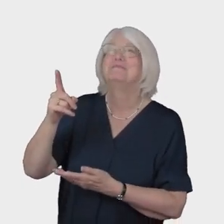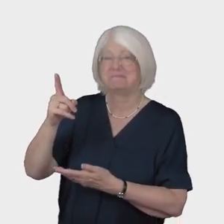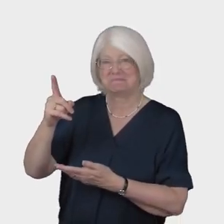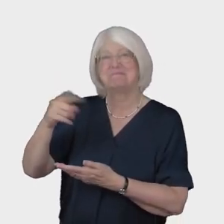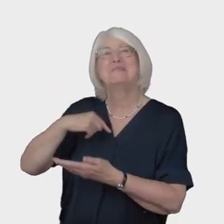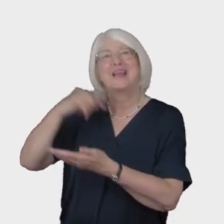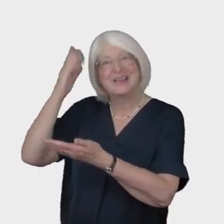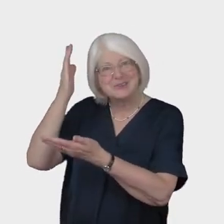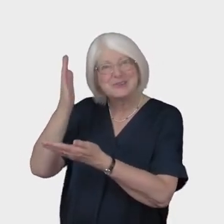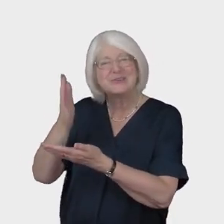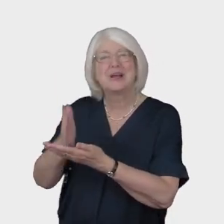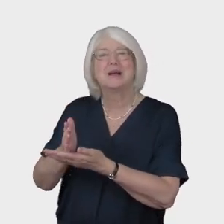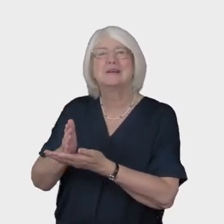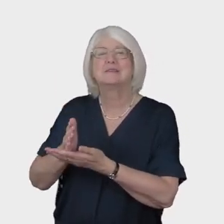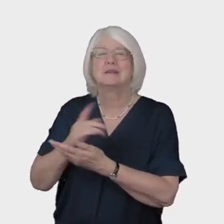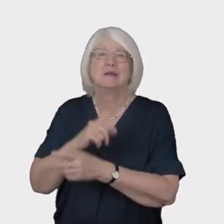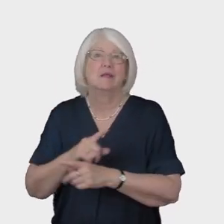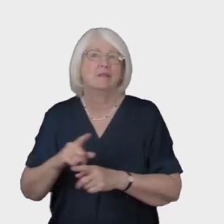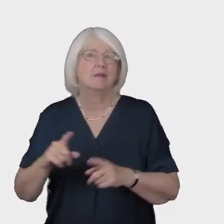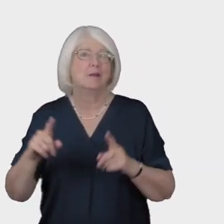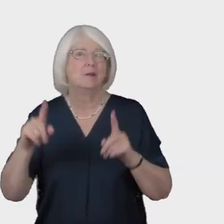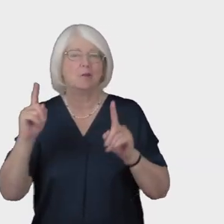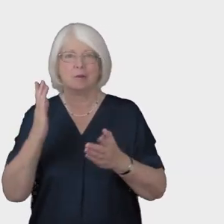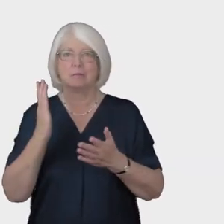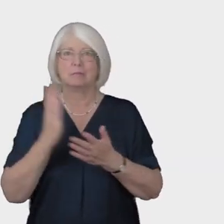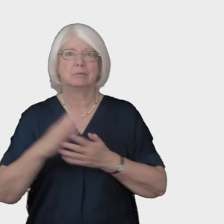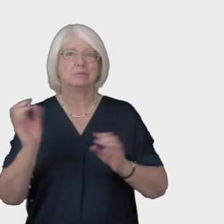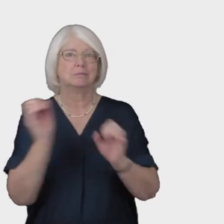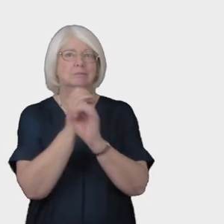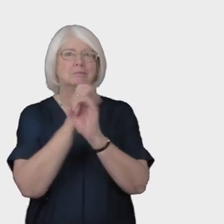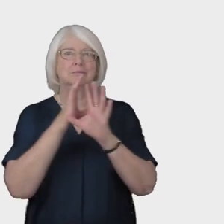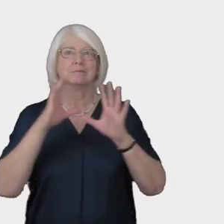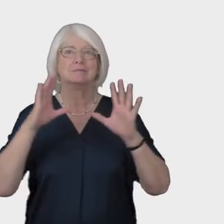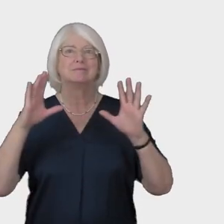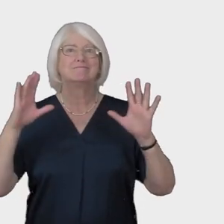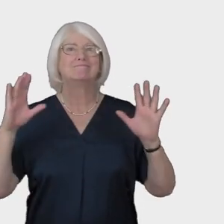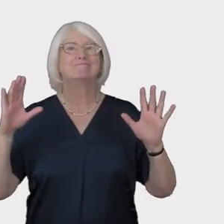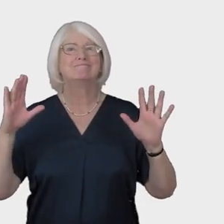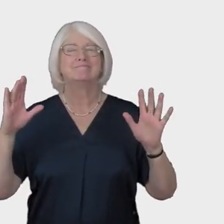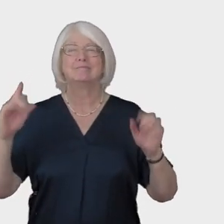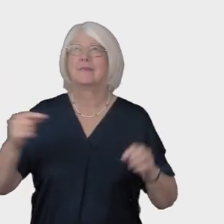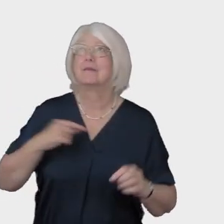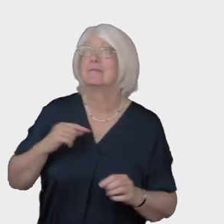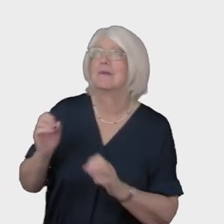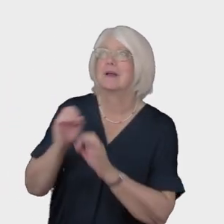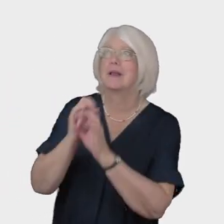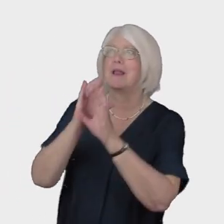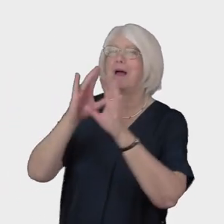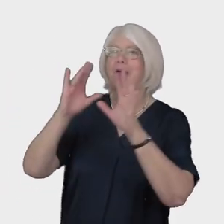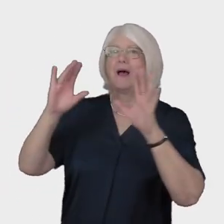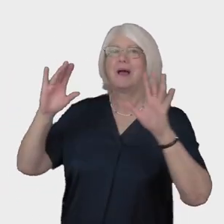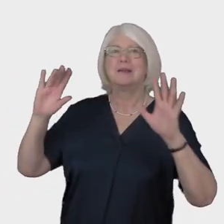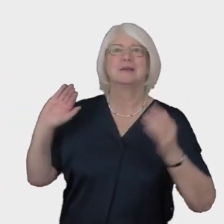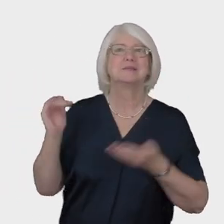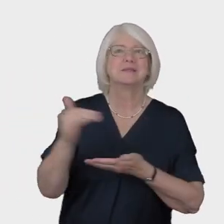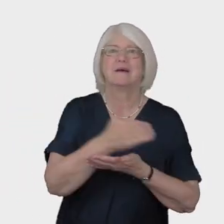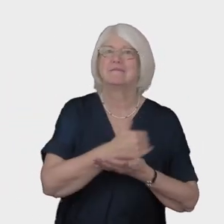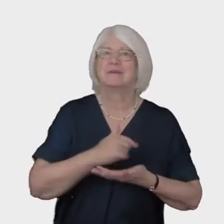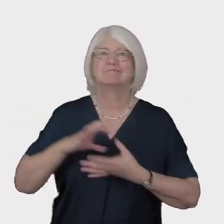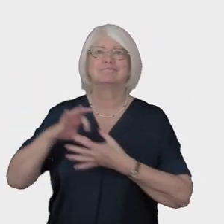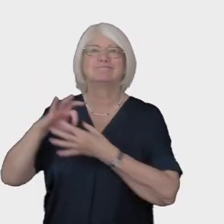in God I trust the Lord is my light my